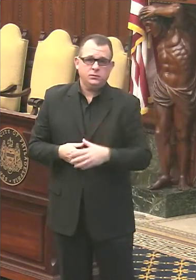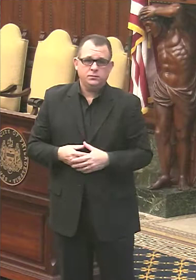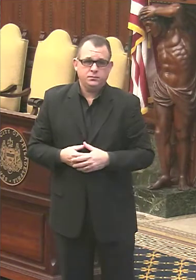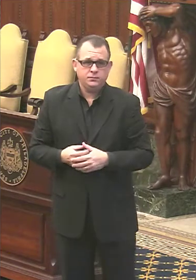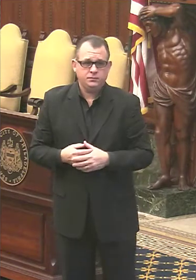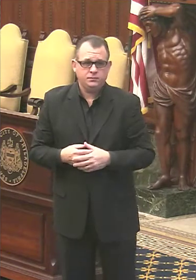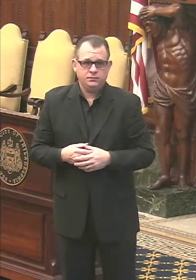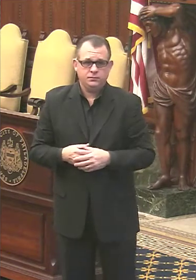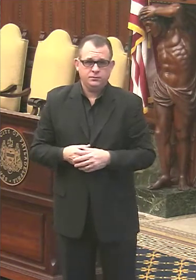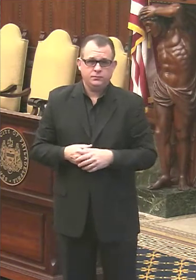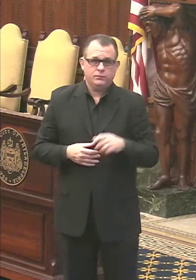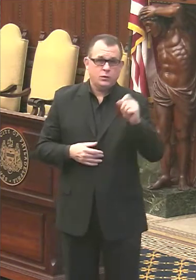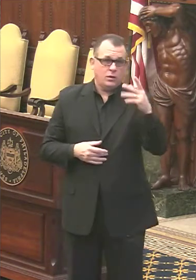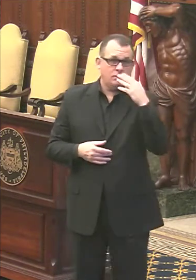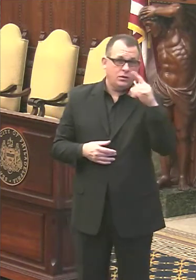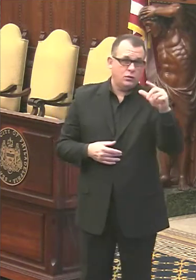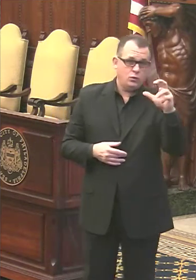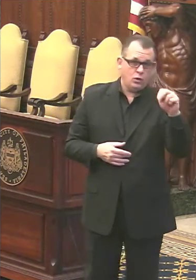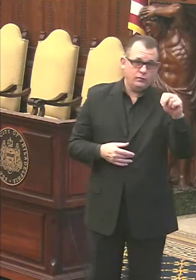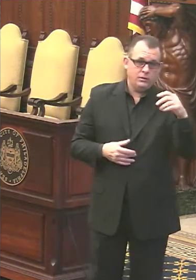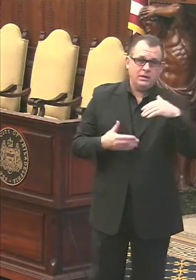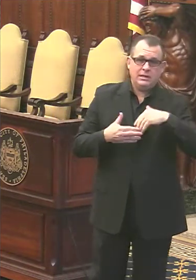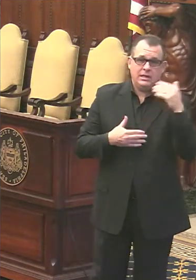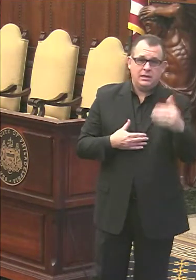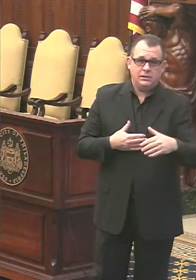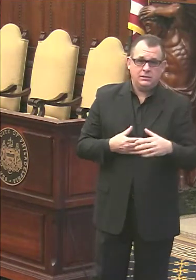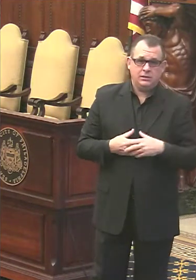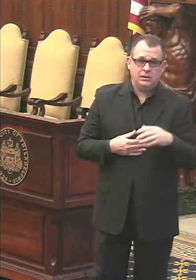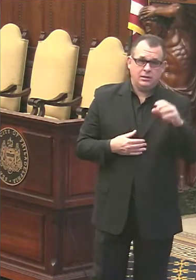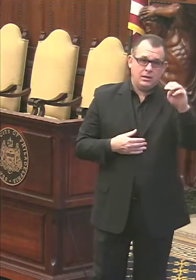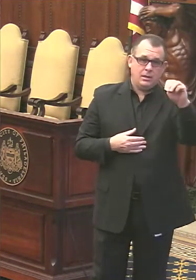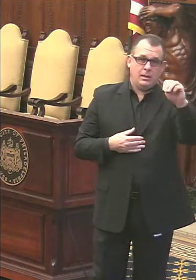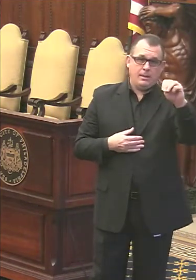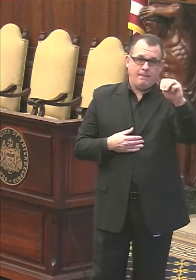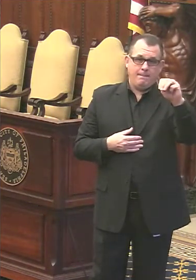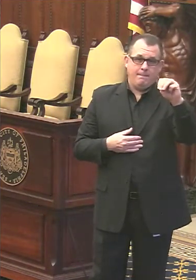All right. Thank you, Laura. Let's go to Manny Smith of CBS3.